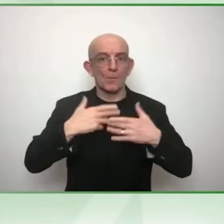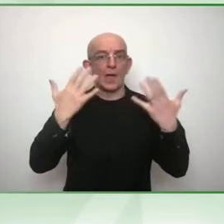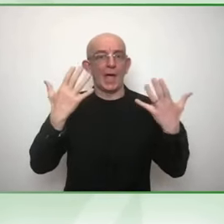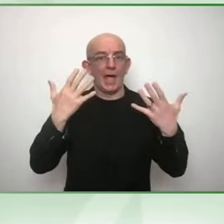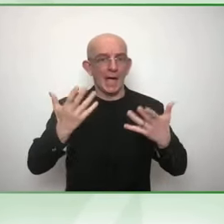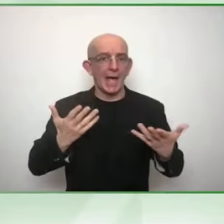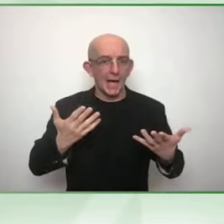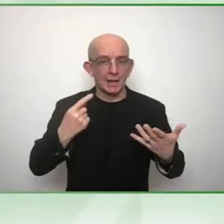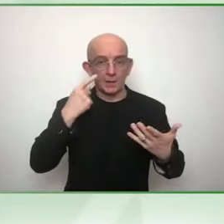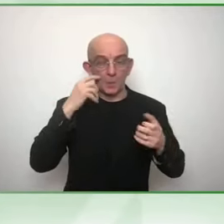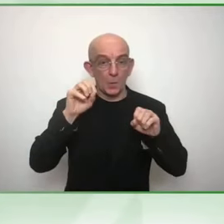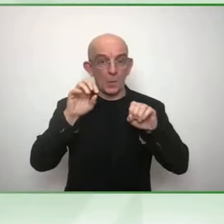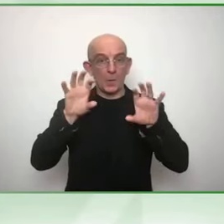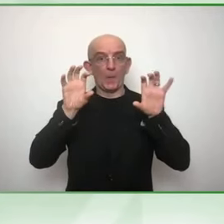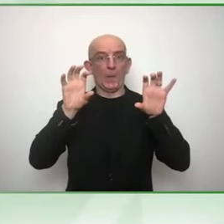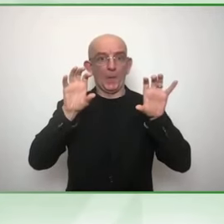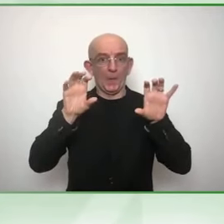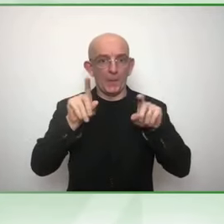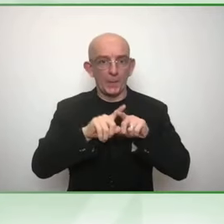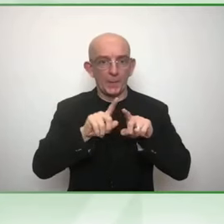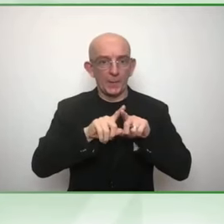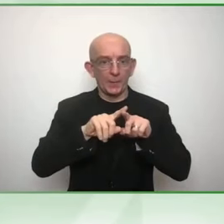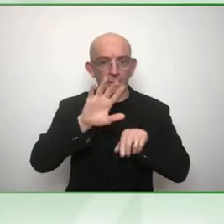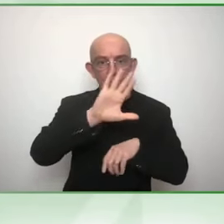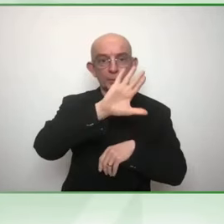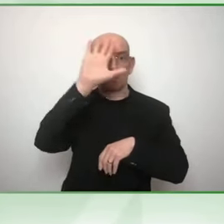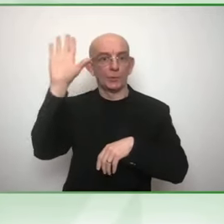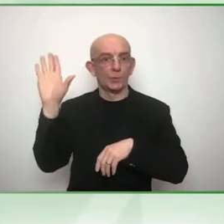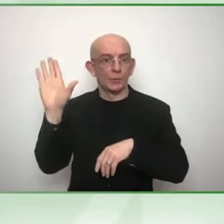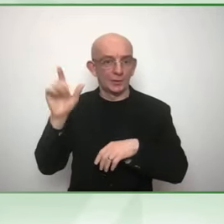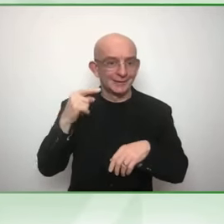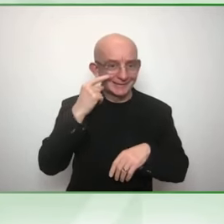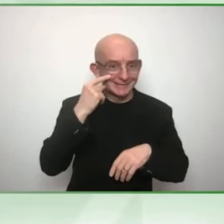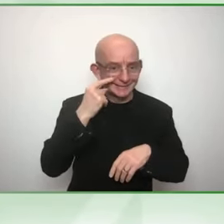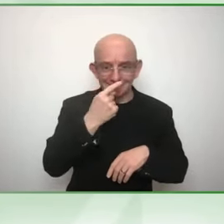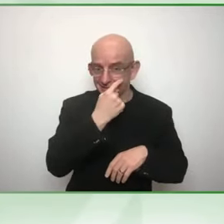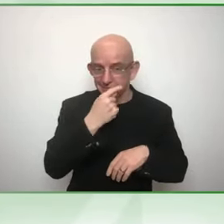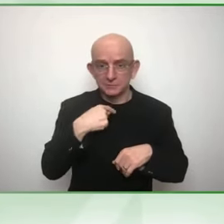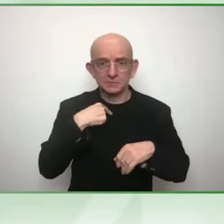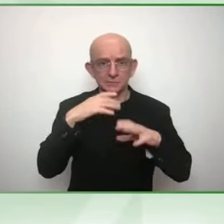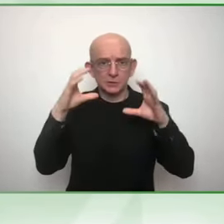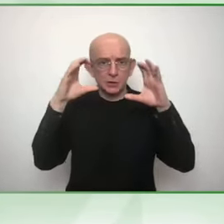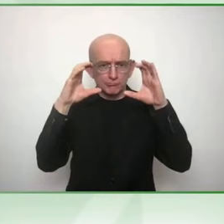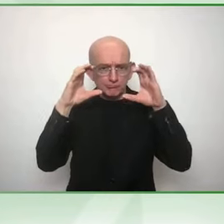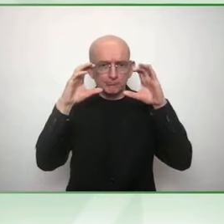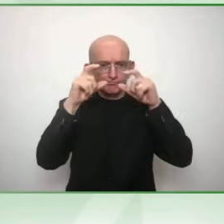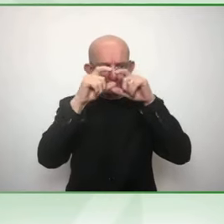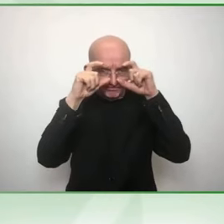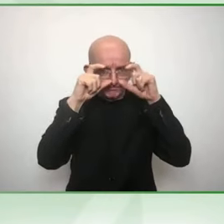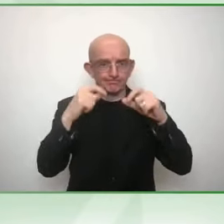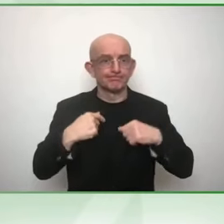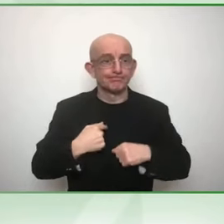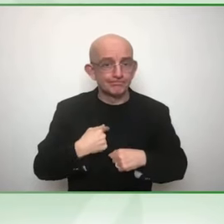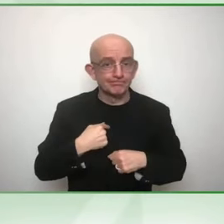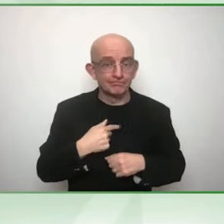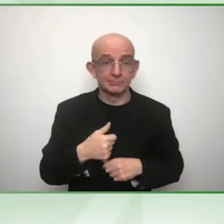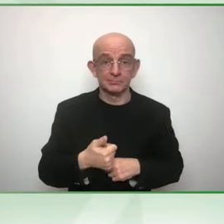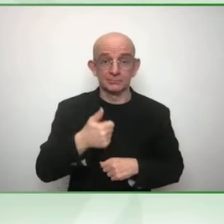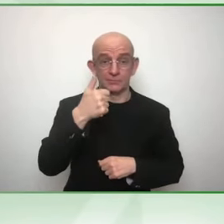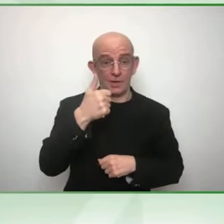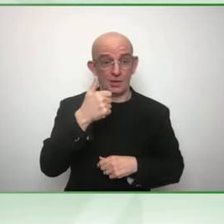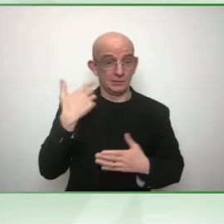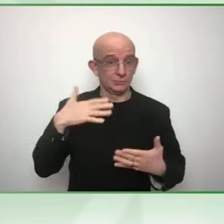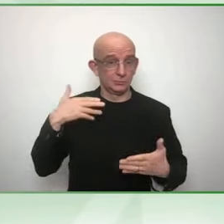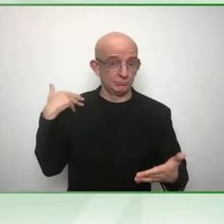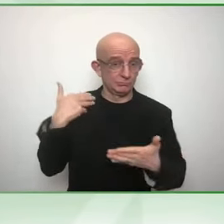So, I was not expecting to speak first. I was always a good person to respond to things. But let me just respond excessively to what you're saying, Robert.